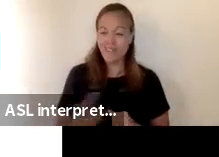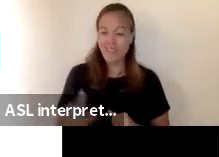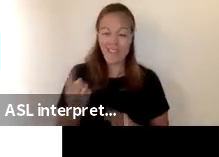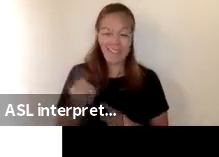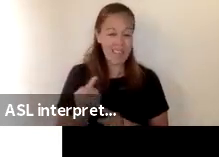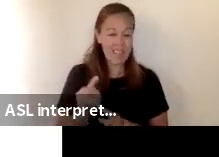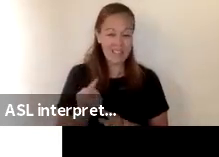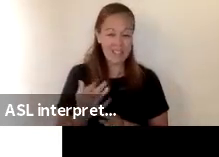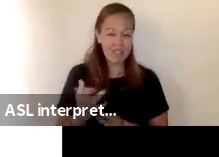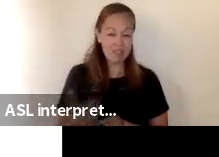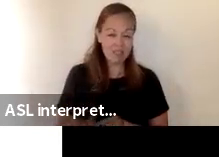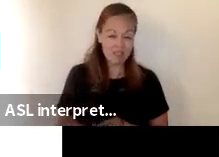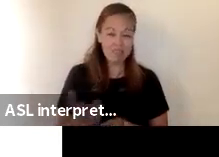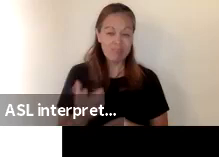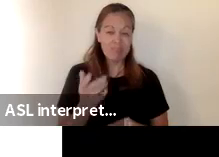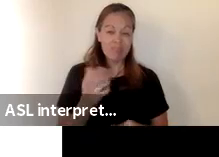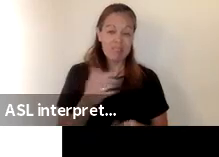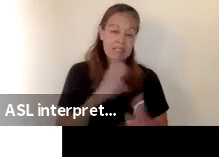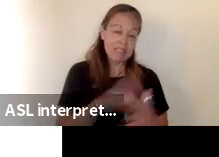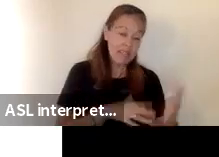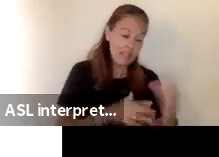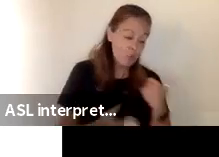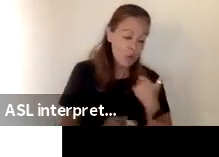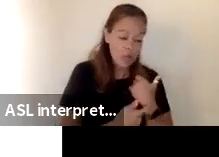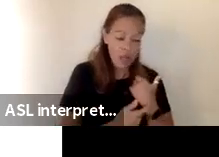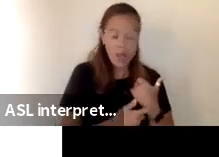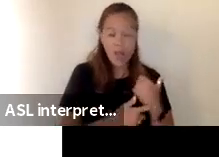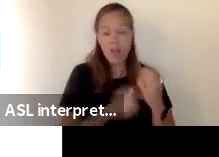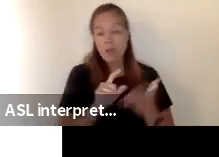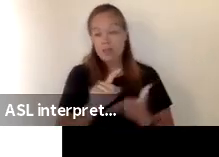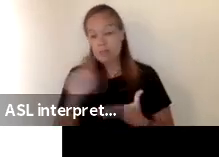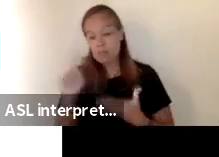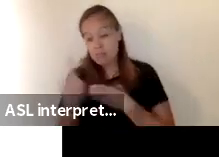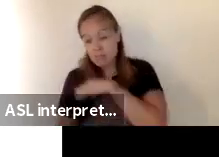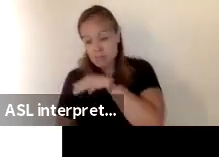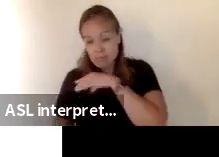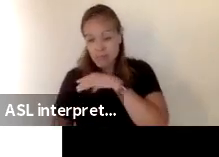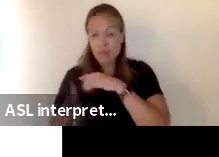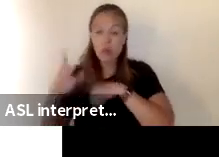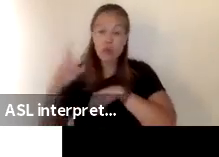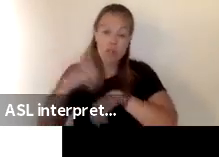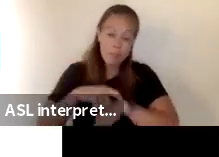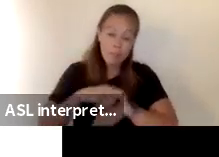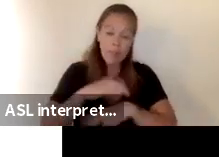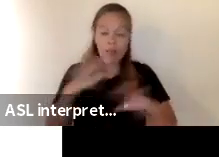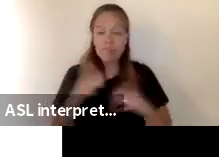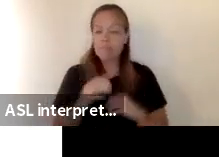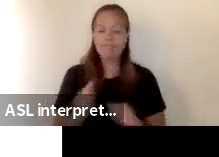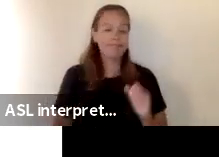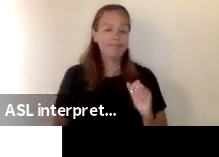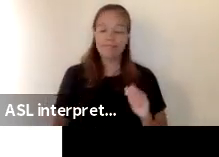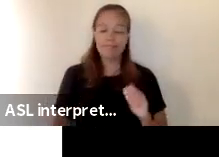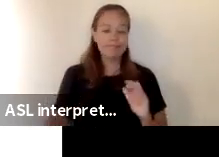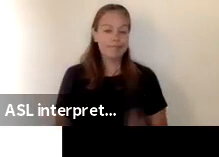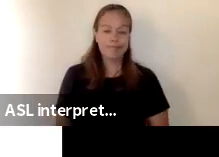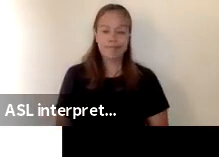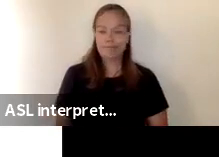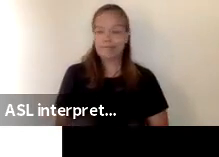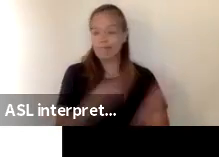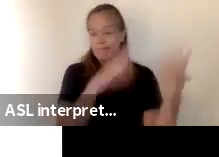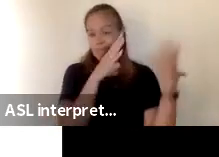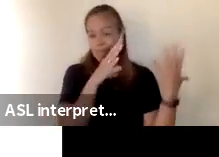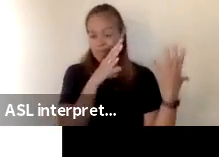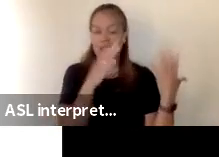in which there was a scheduled time and consequence for the amount of time that has been re released